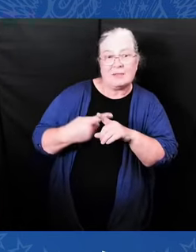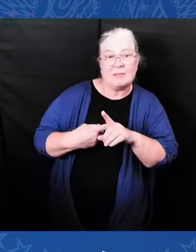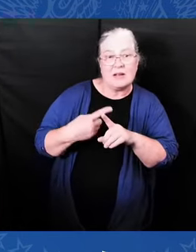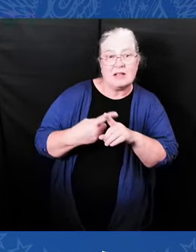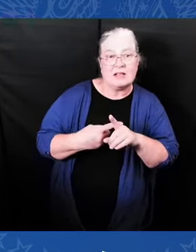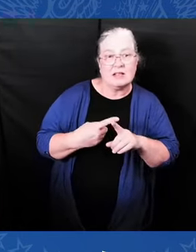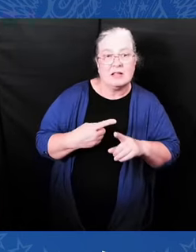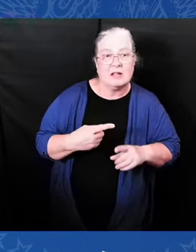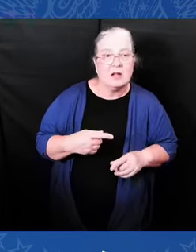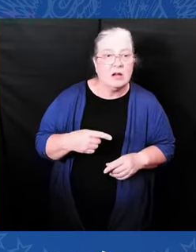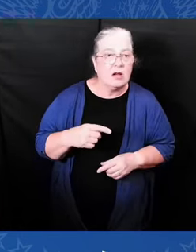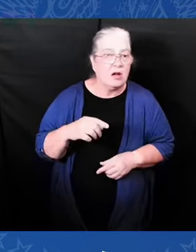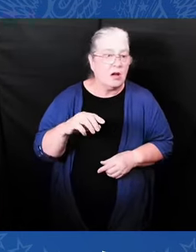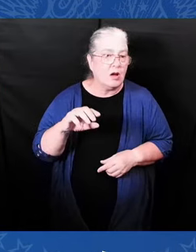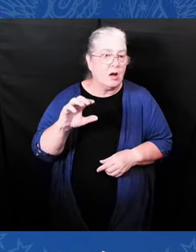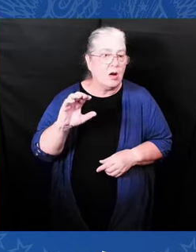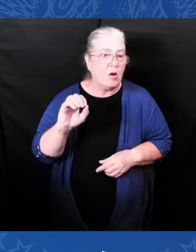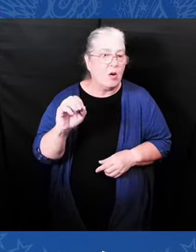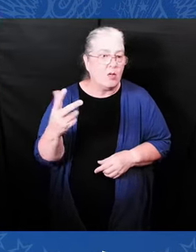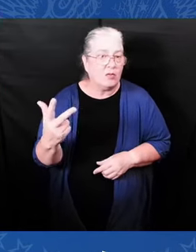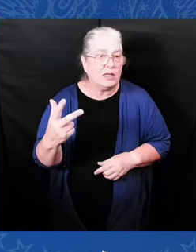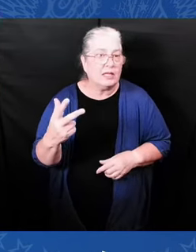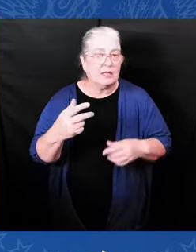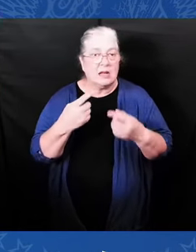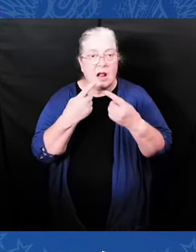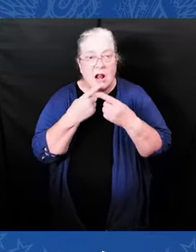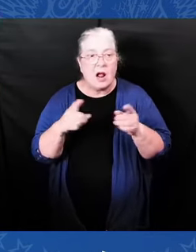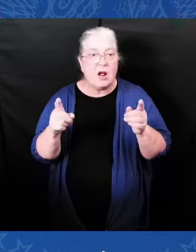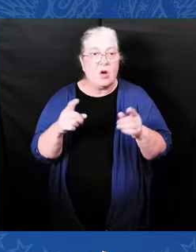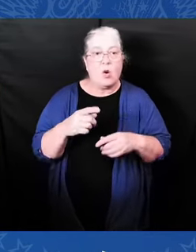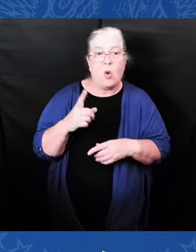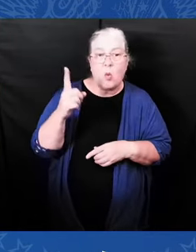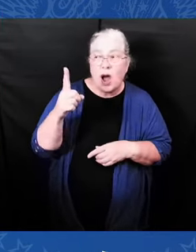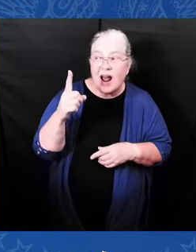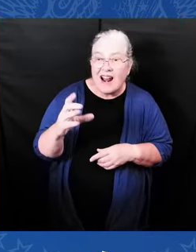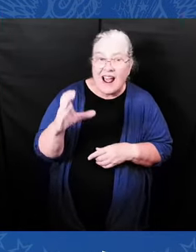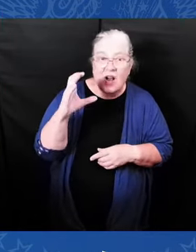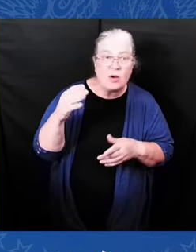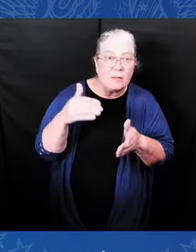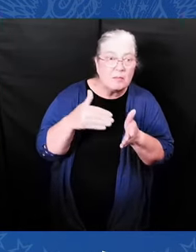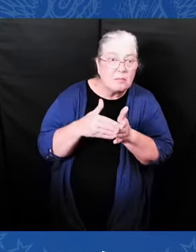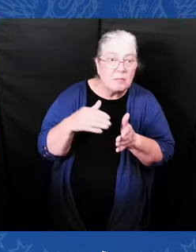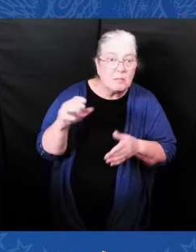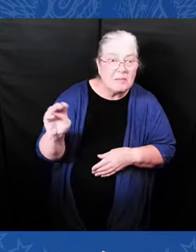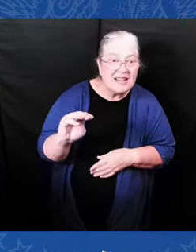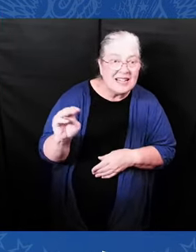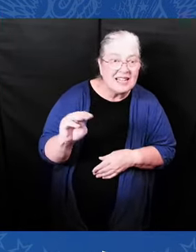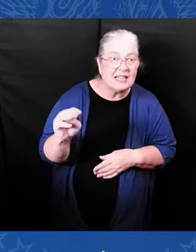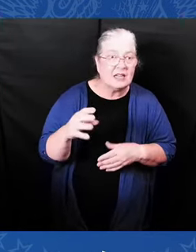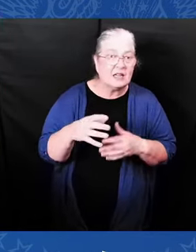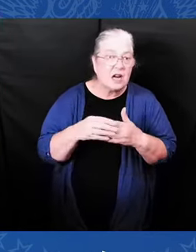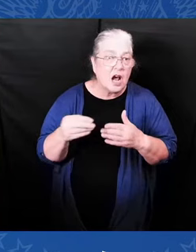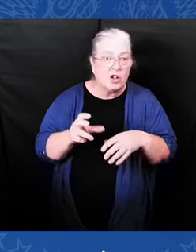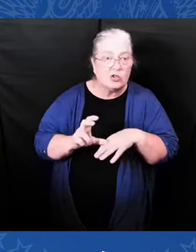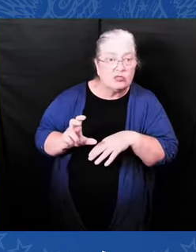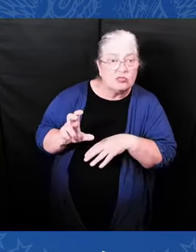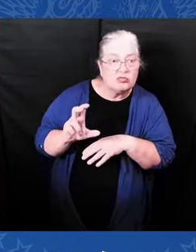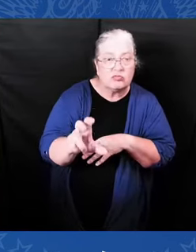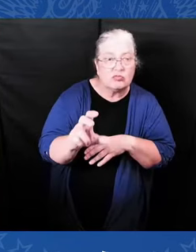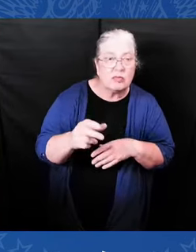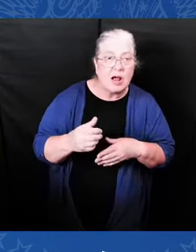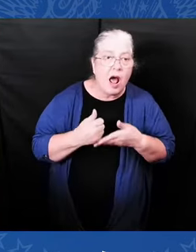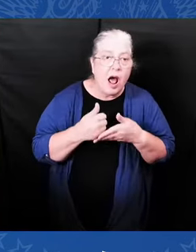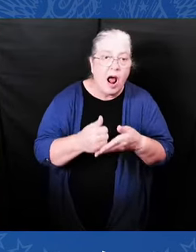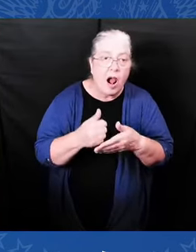$100 million in federal funding to help underserved entrepreneurs start small businesses in high